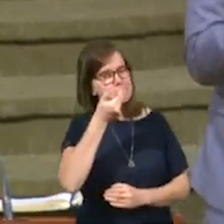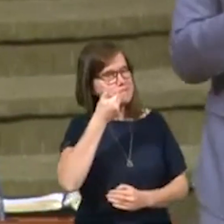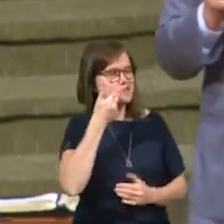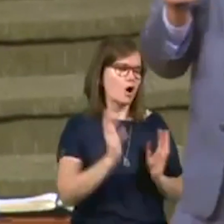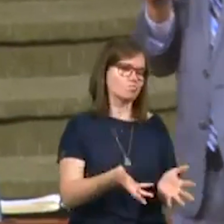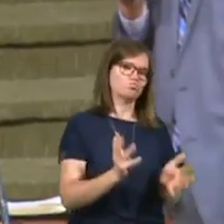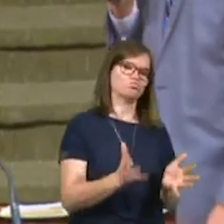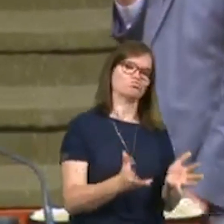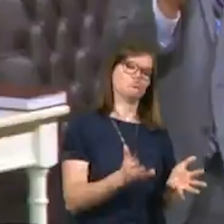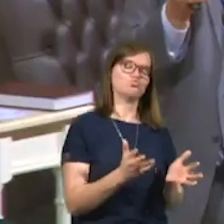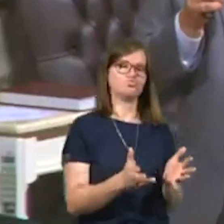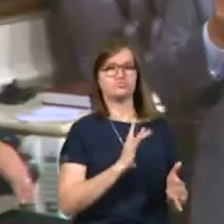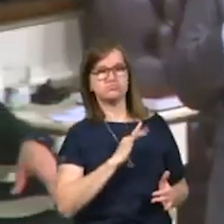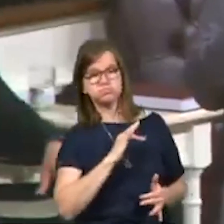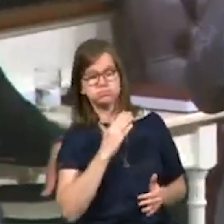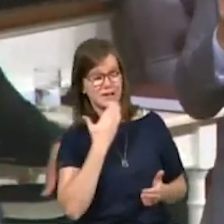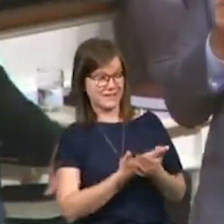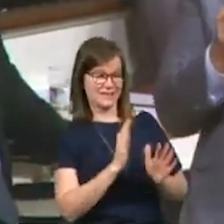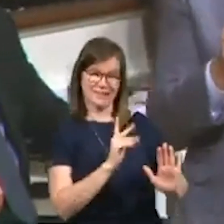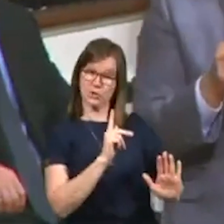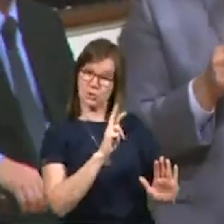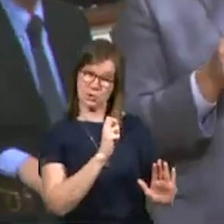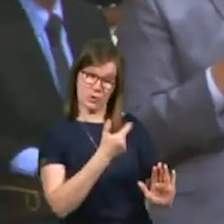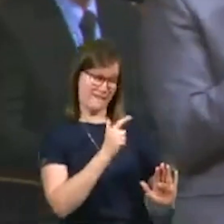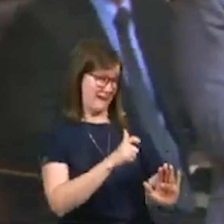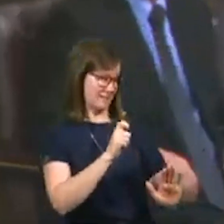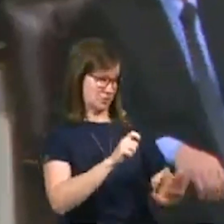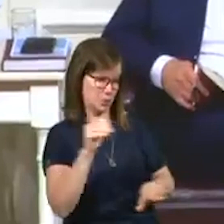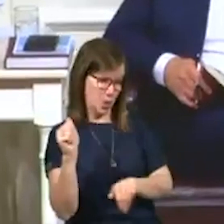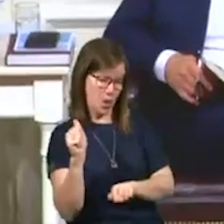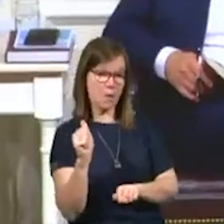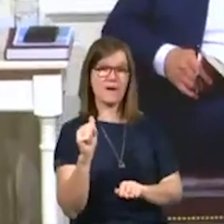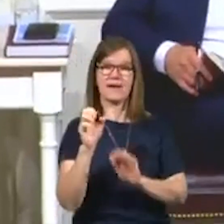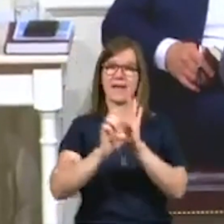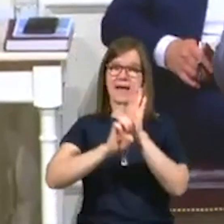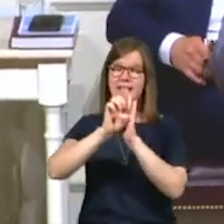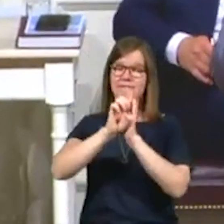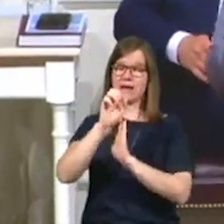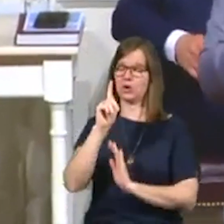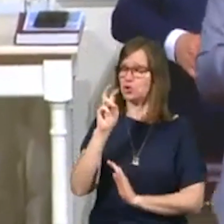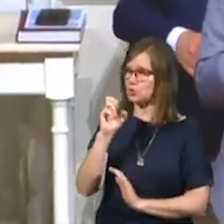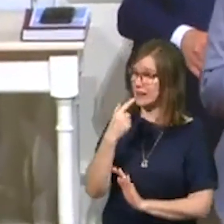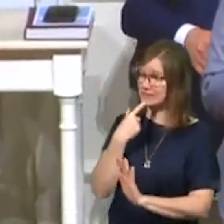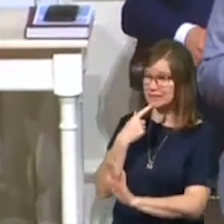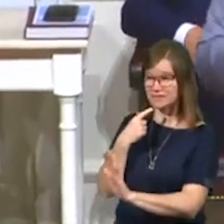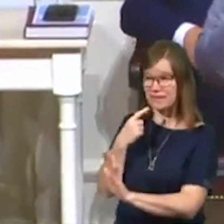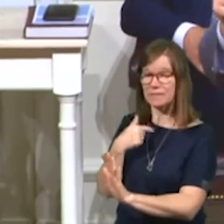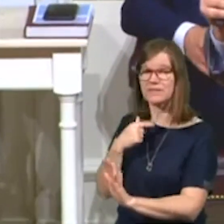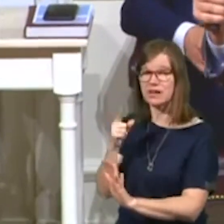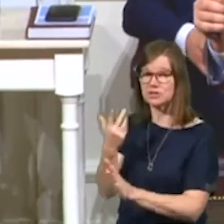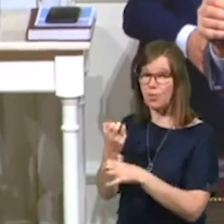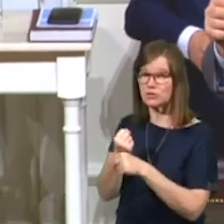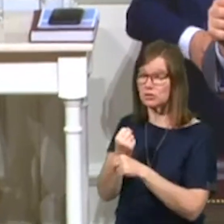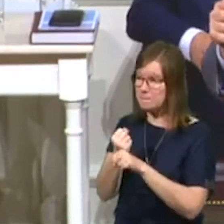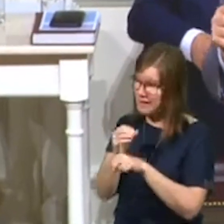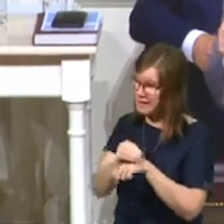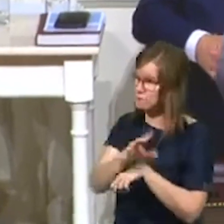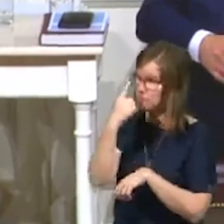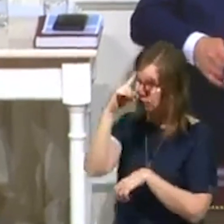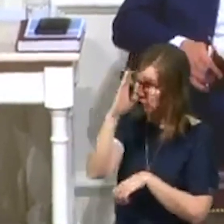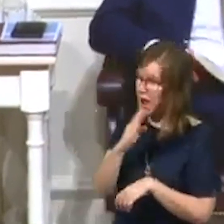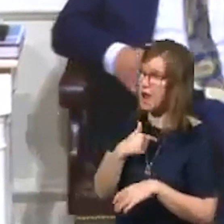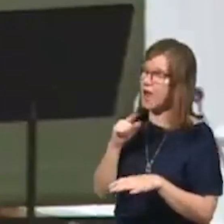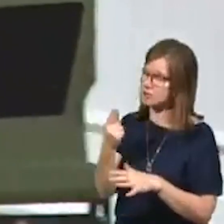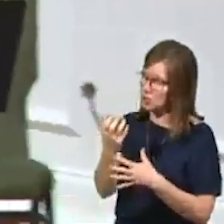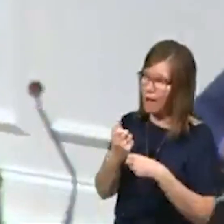life and it was all good. I finally said, Craig, I've got to go, man. I got in the elevator and Craig stopped me. He said, I just want to, I just want to make an impact for God.